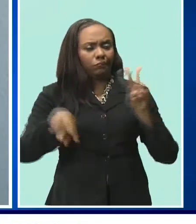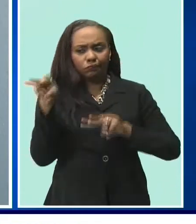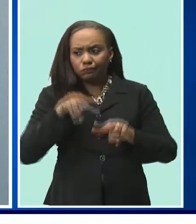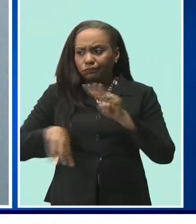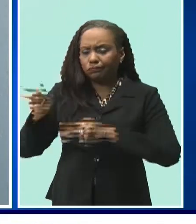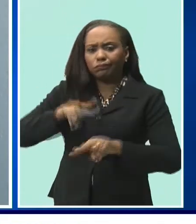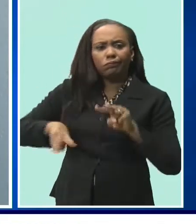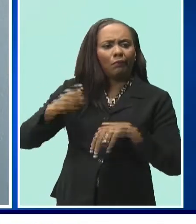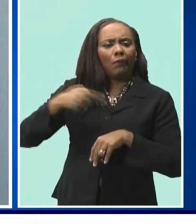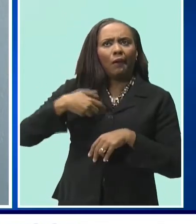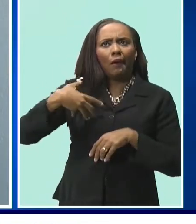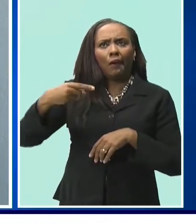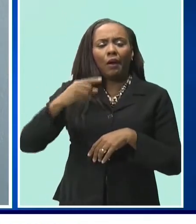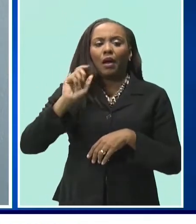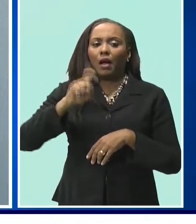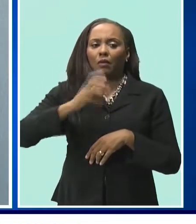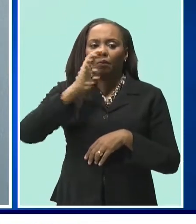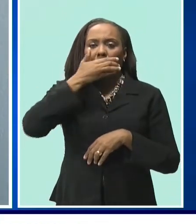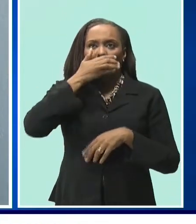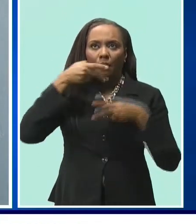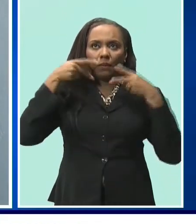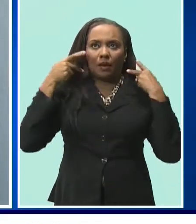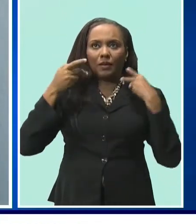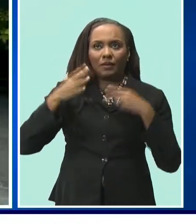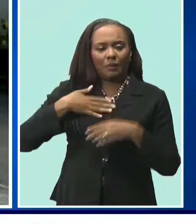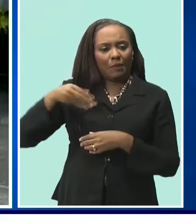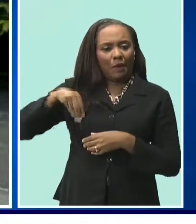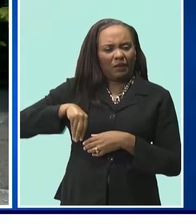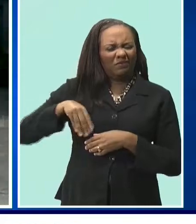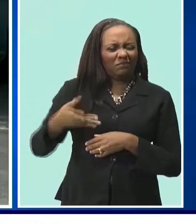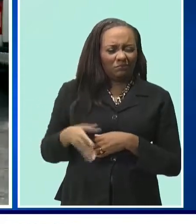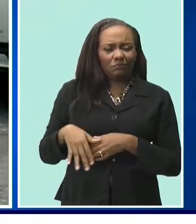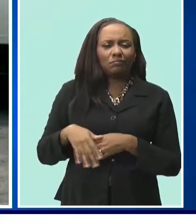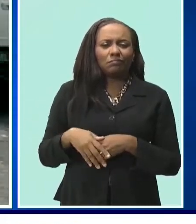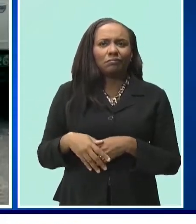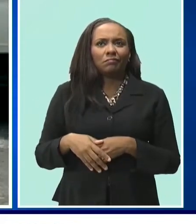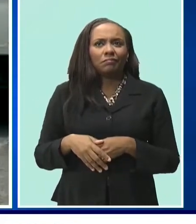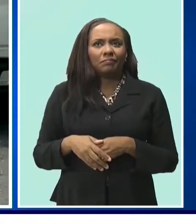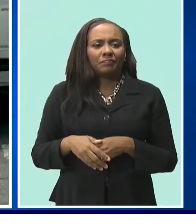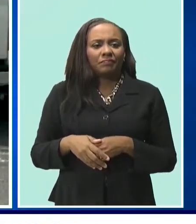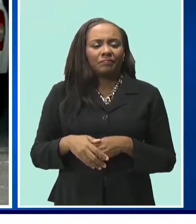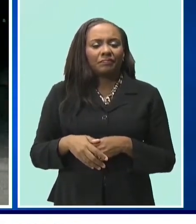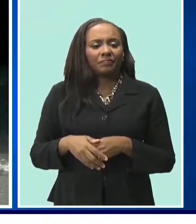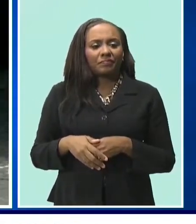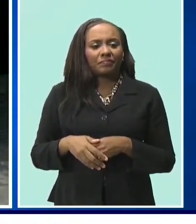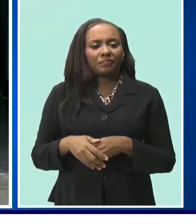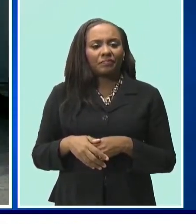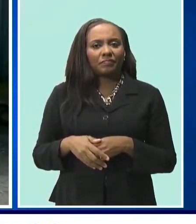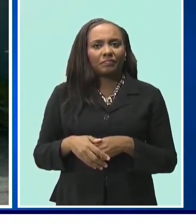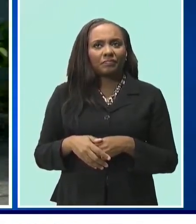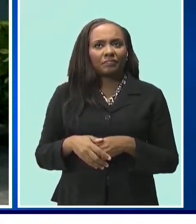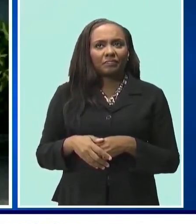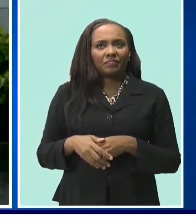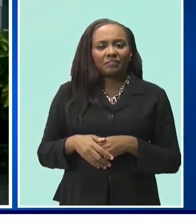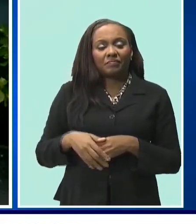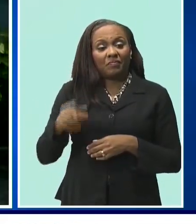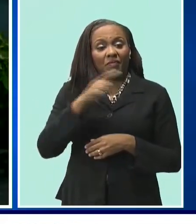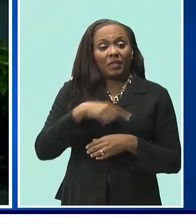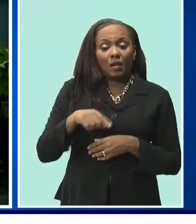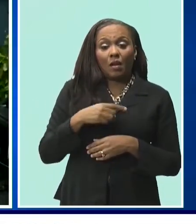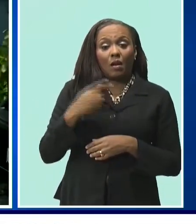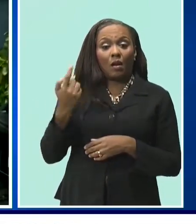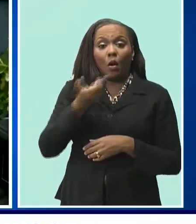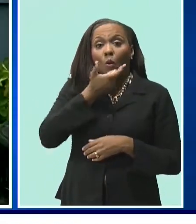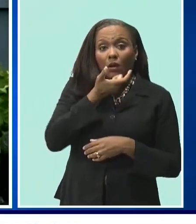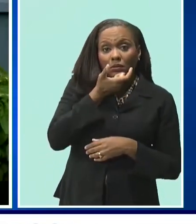whenever I go now, I just make sure I have my mask. Obviously, I have it right here in my pocket. The same news that everybody will be looking at, watching, hearing,